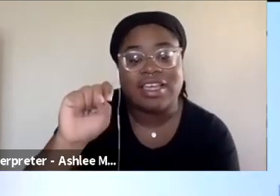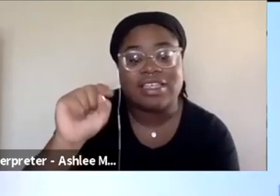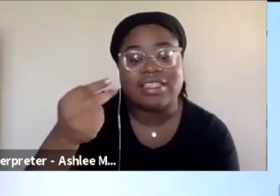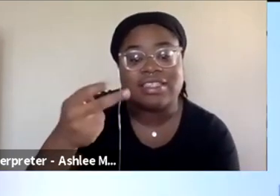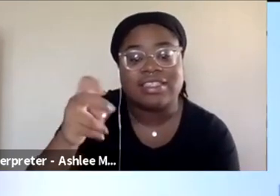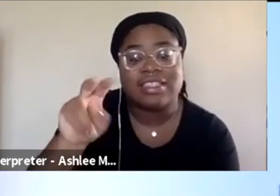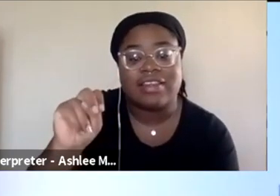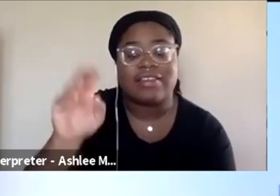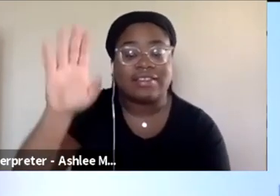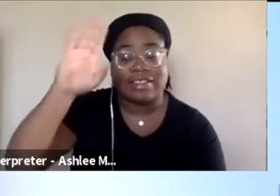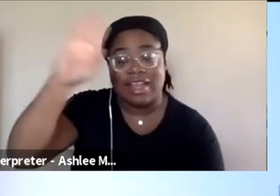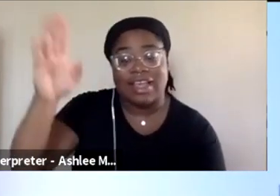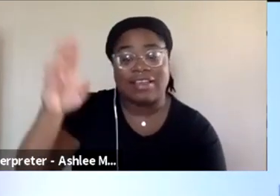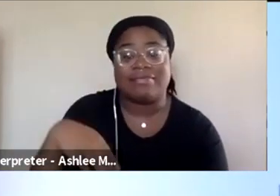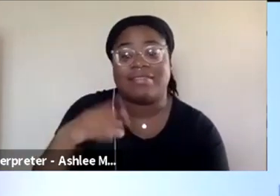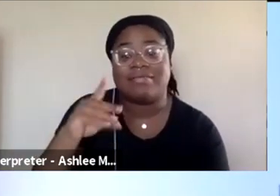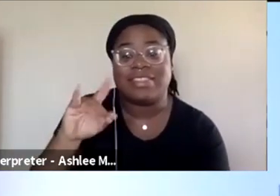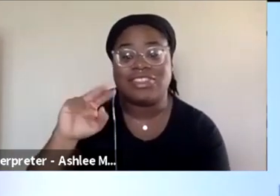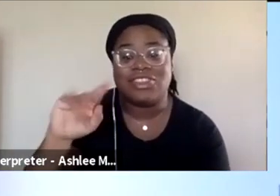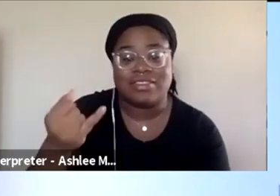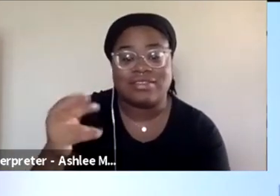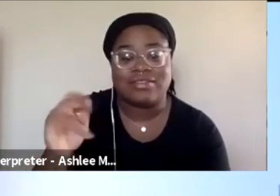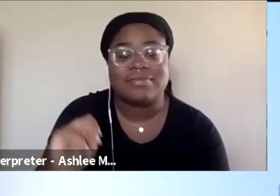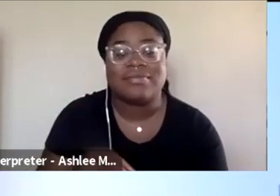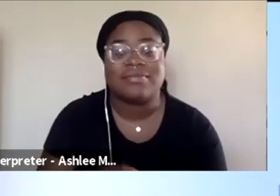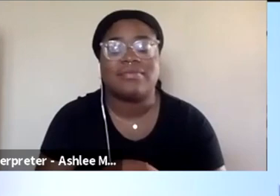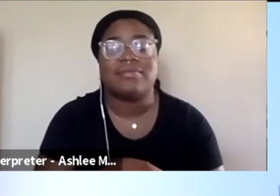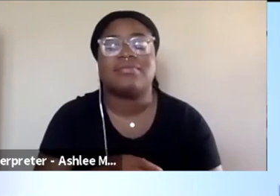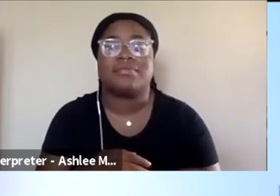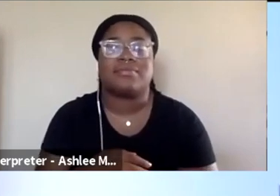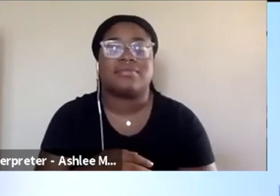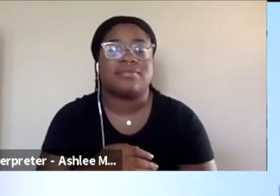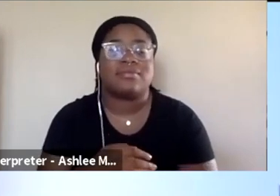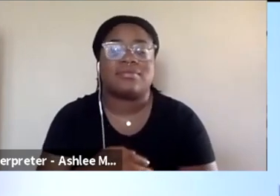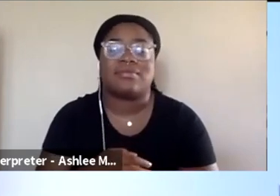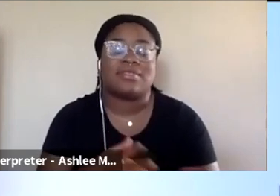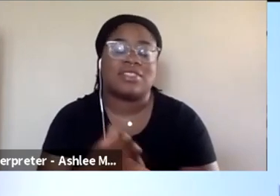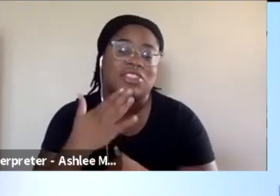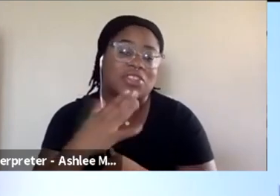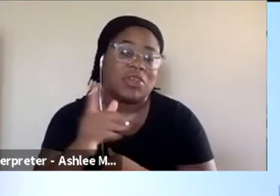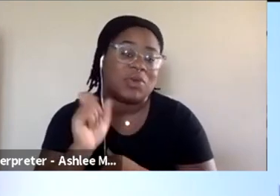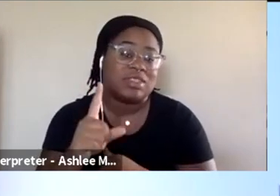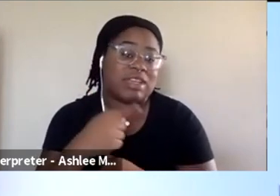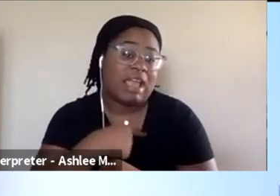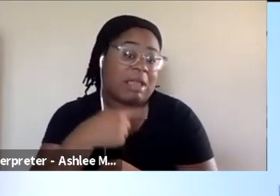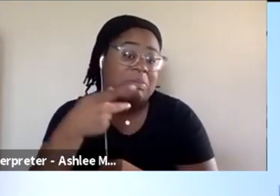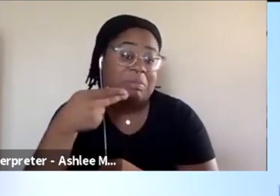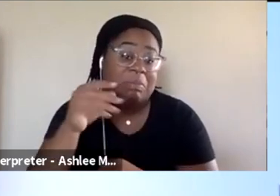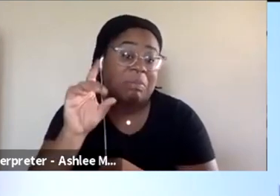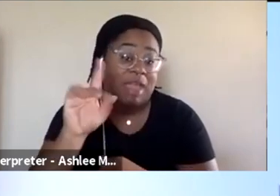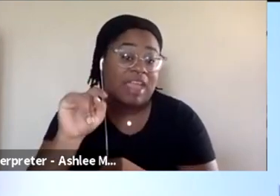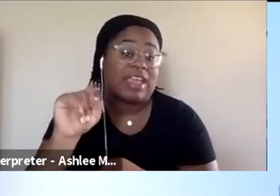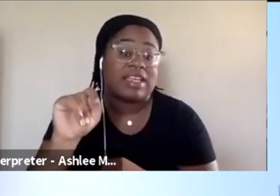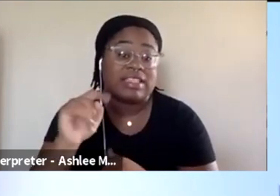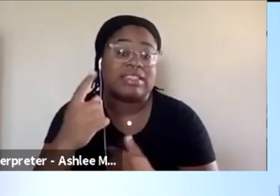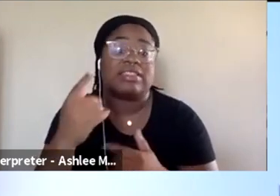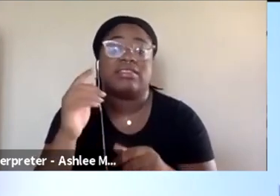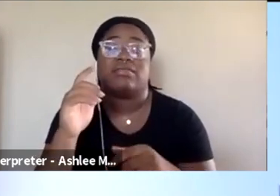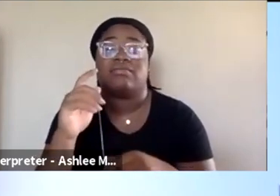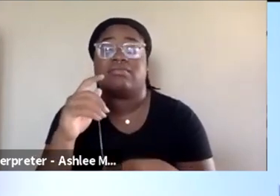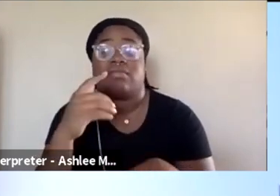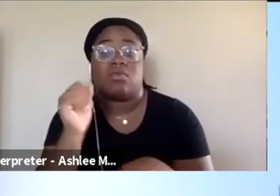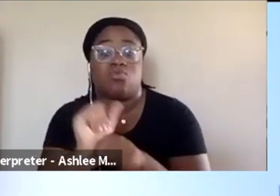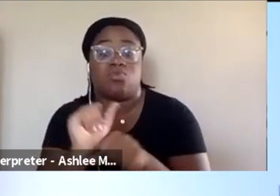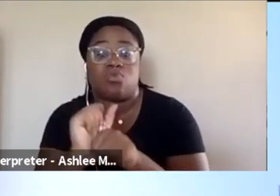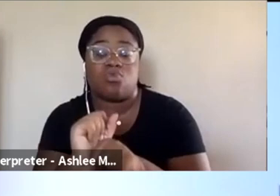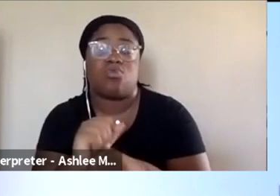Hi, uh, I'm Bijan. I, um, uh, that's a really good question. I'm now a podcaster. I work at a studio called campsite media, but before